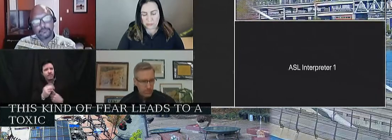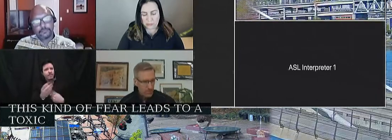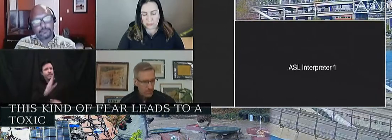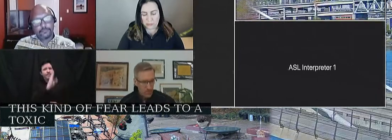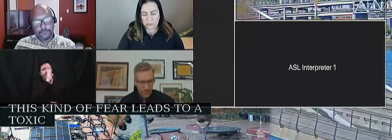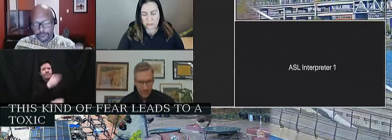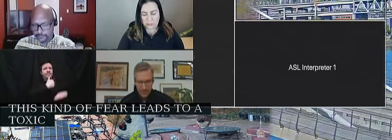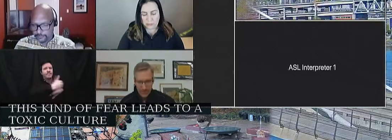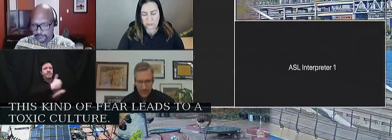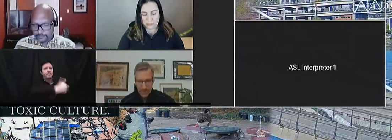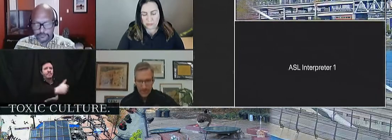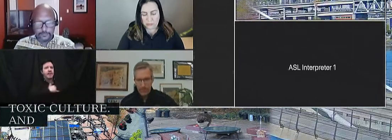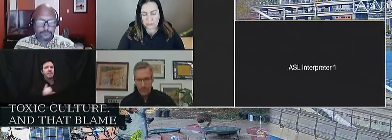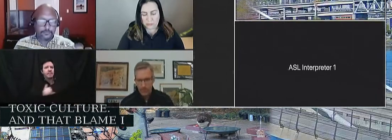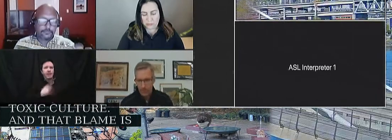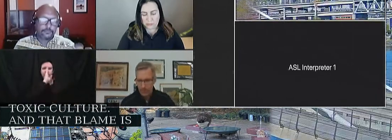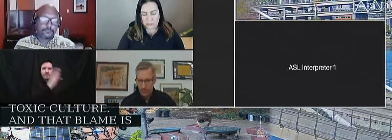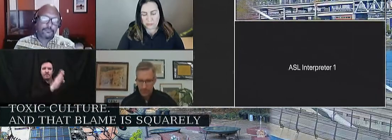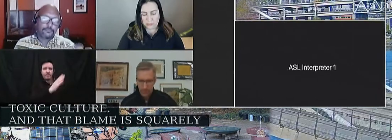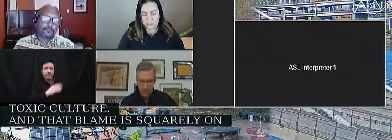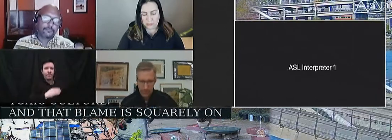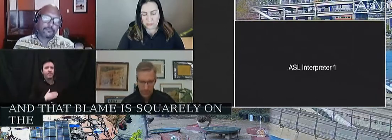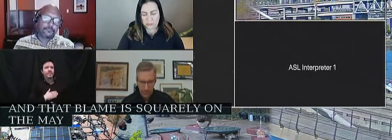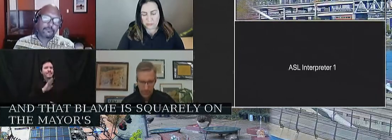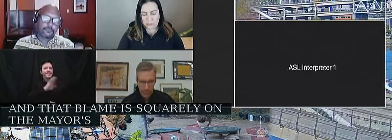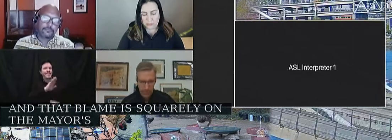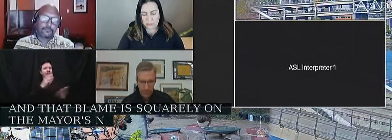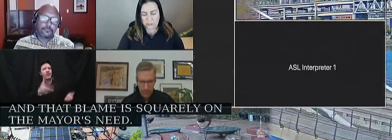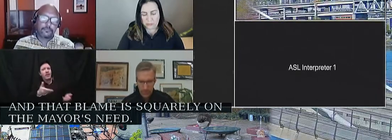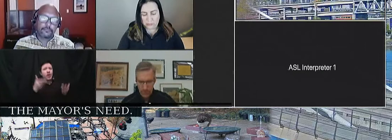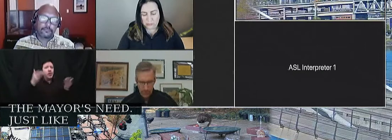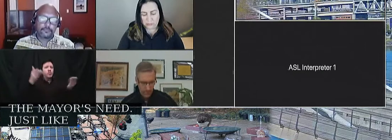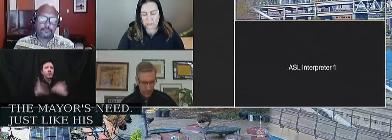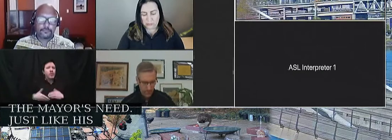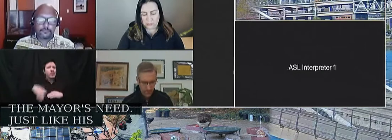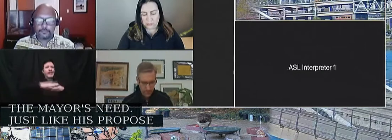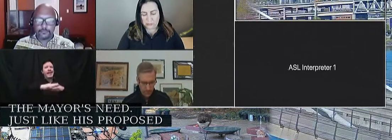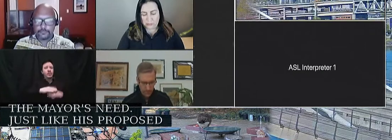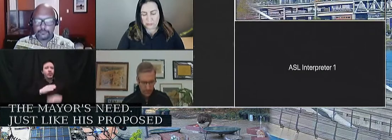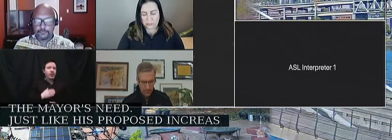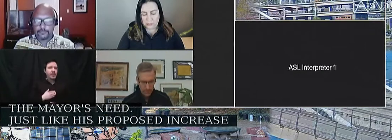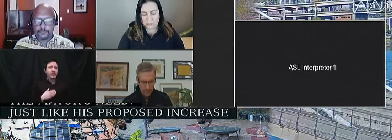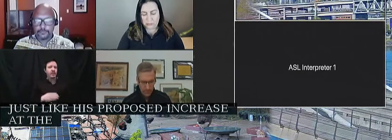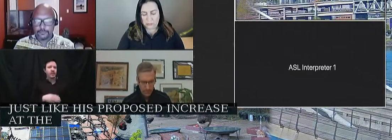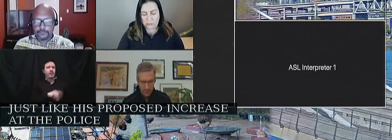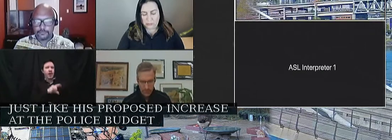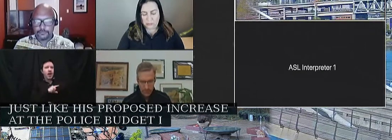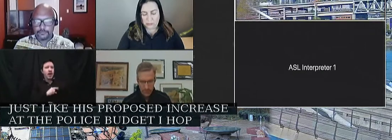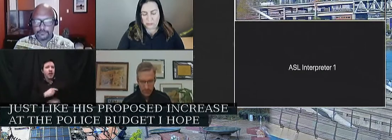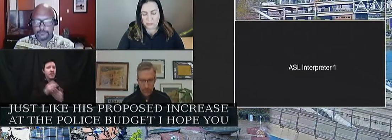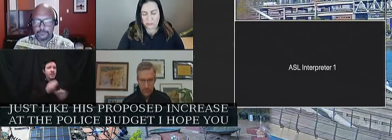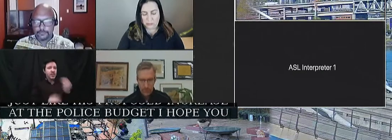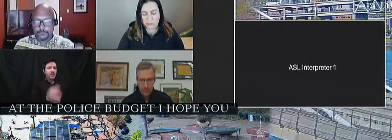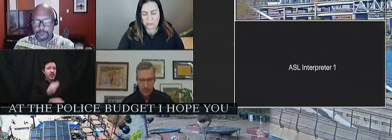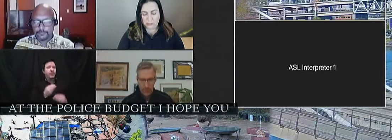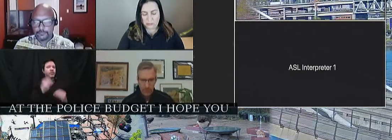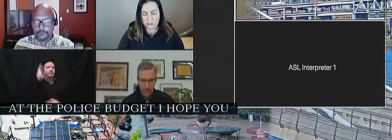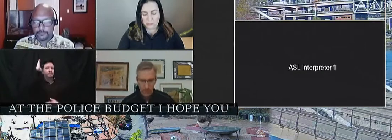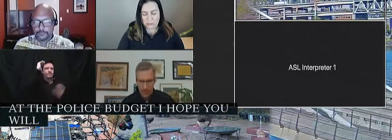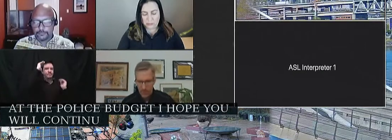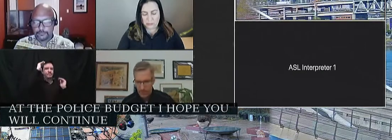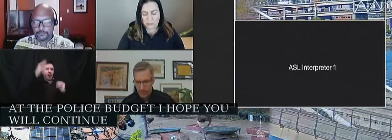at the mayor's feet. So just like his proposed increase of the police budget, I hope that you'll continue to rein in his his